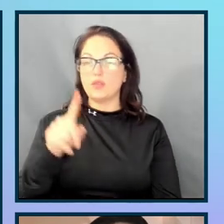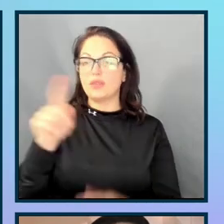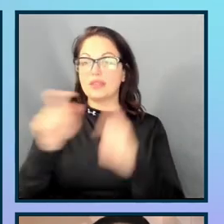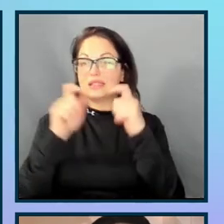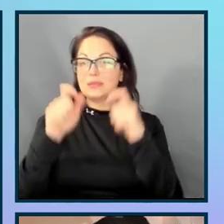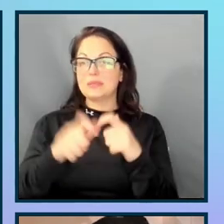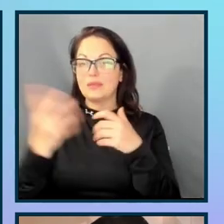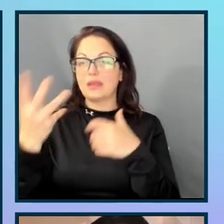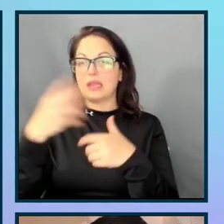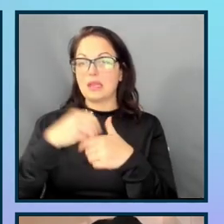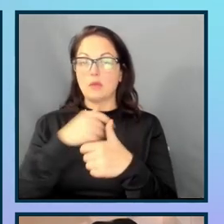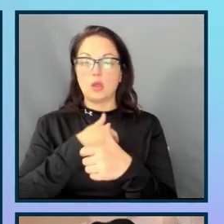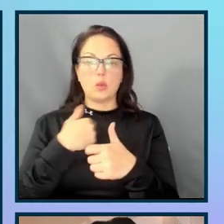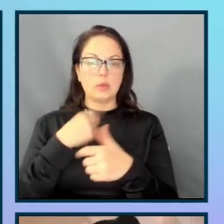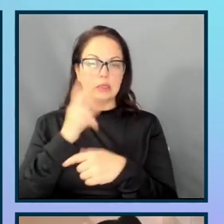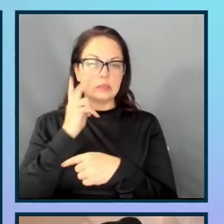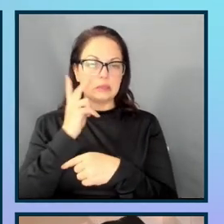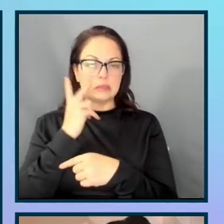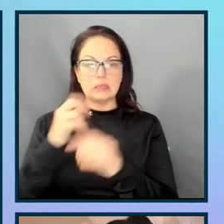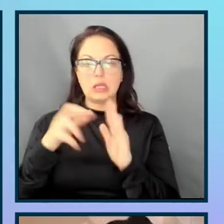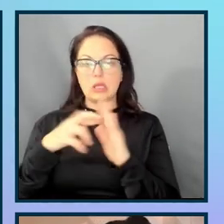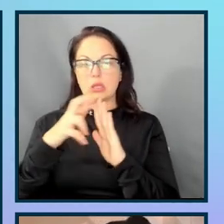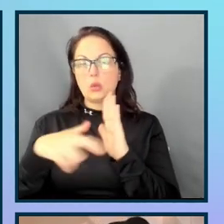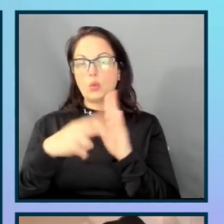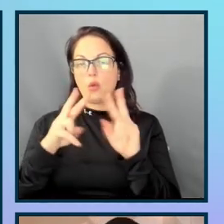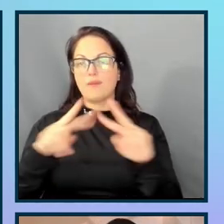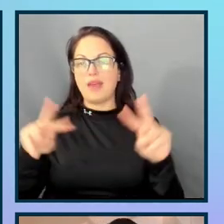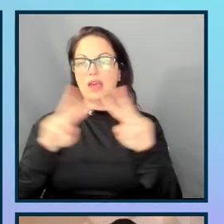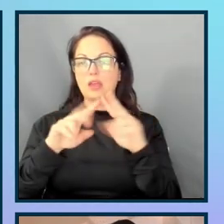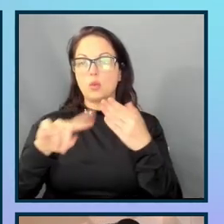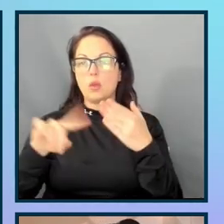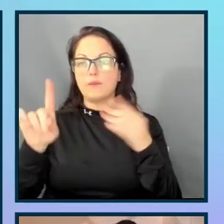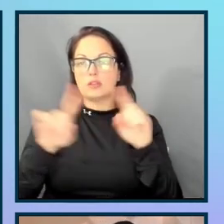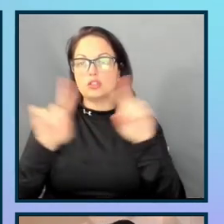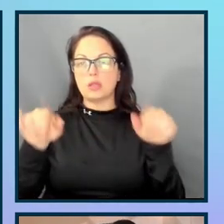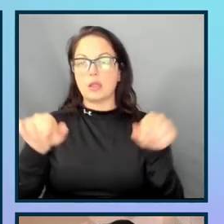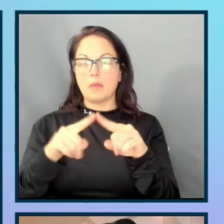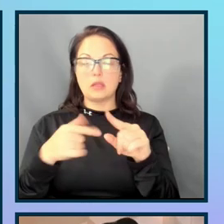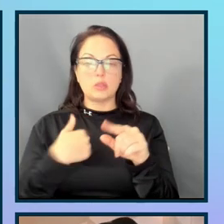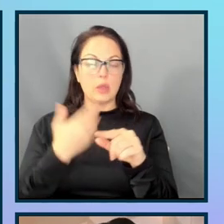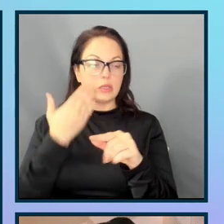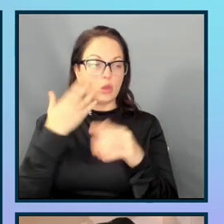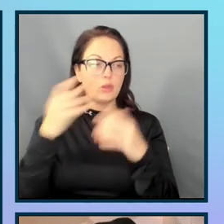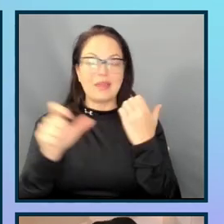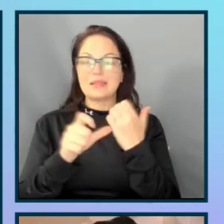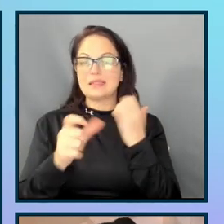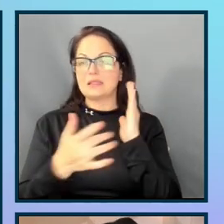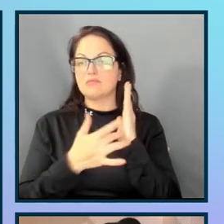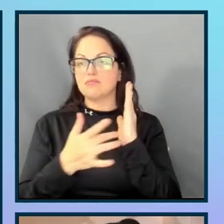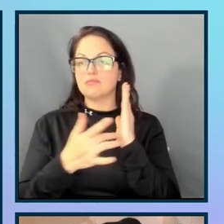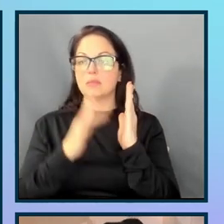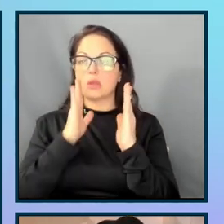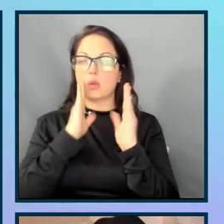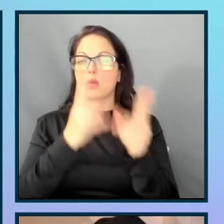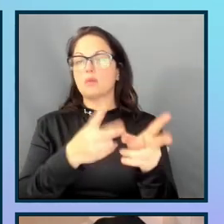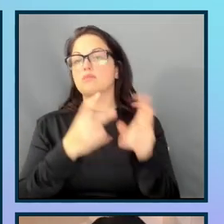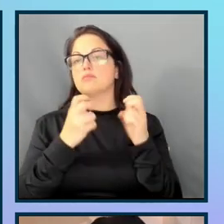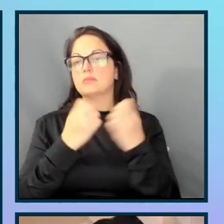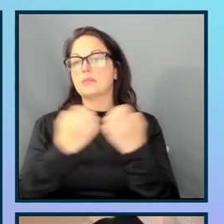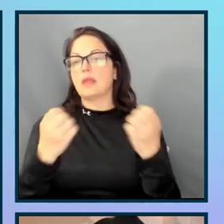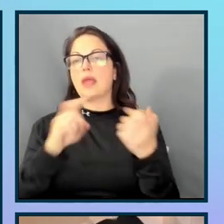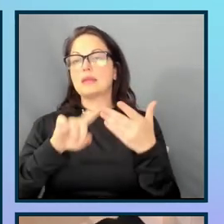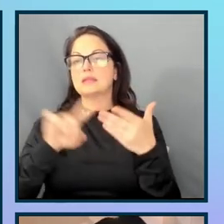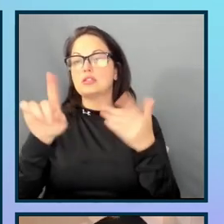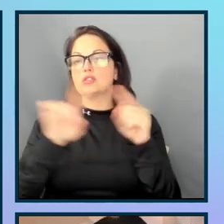this new role value of checkbox. So, I know that assistive technology is going to grab this element and recognize it as a